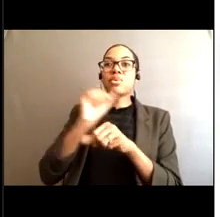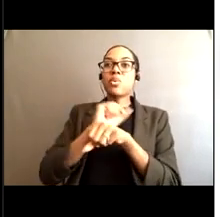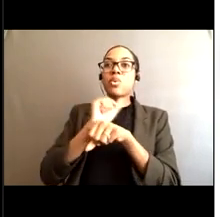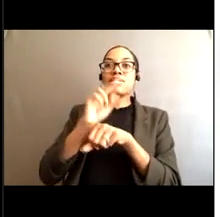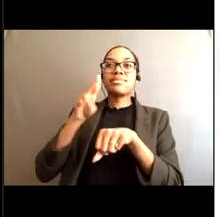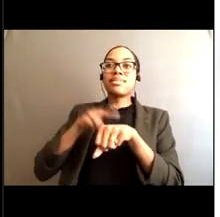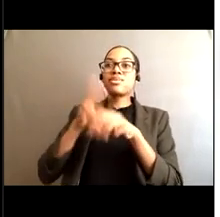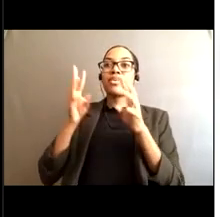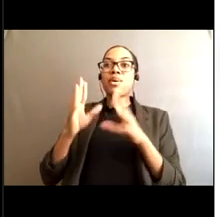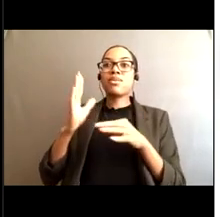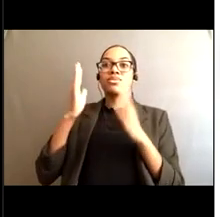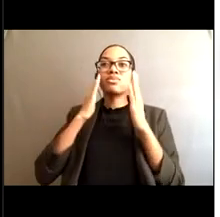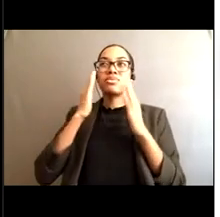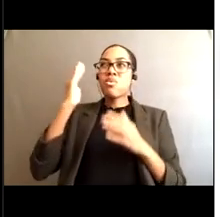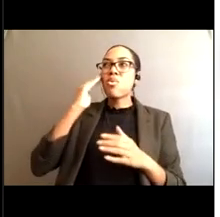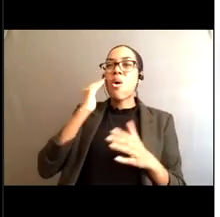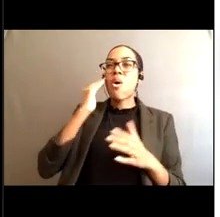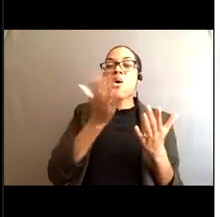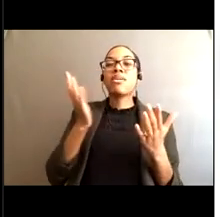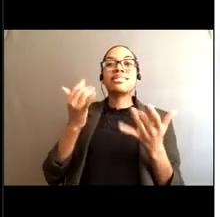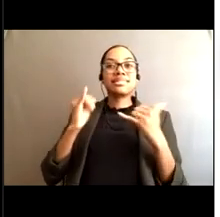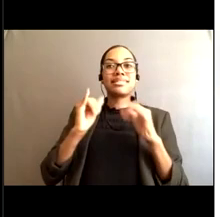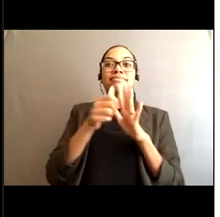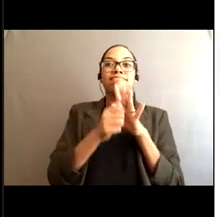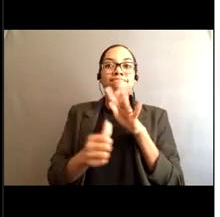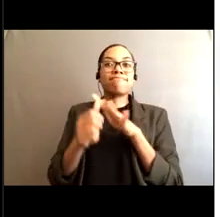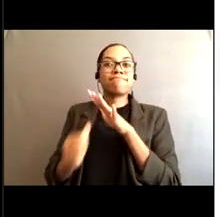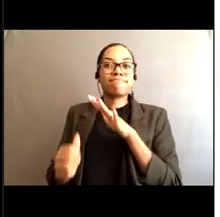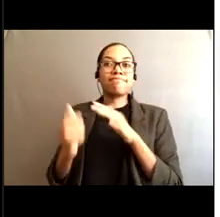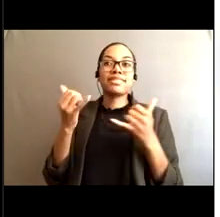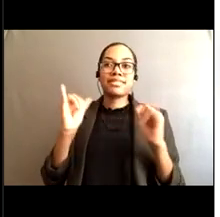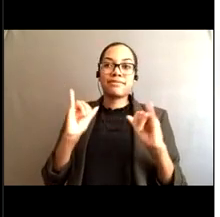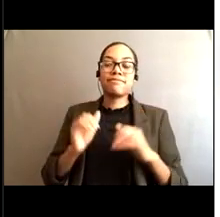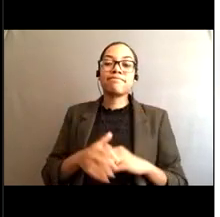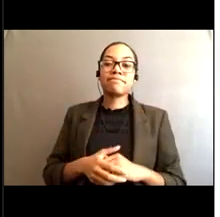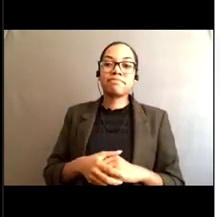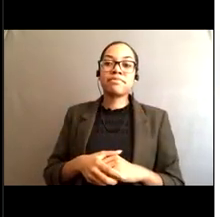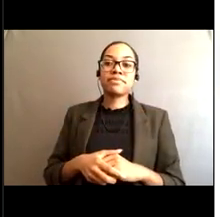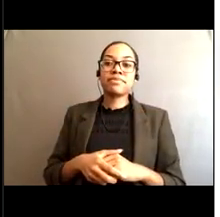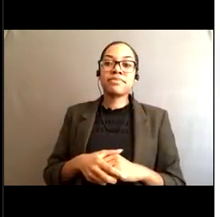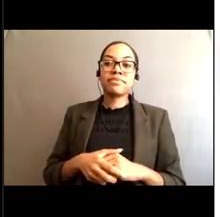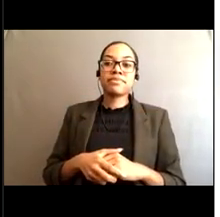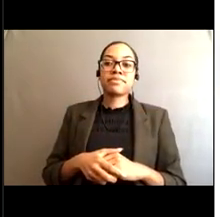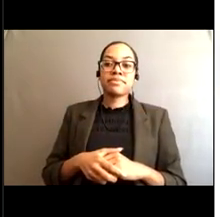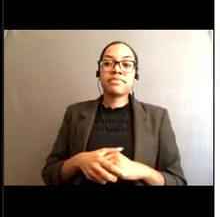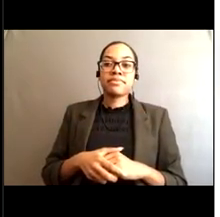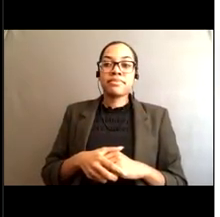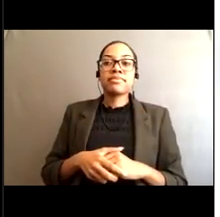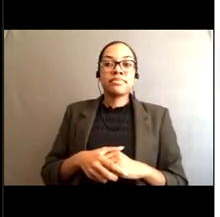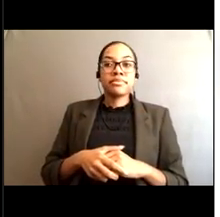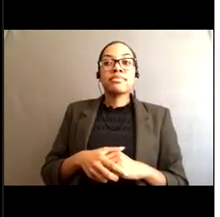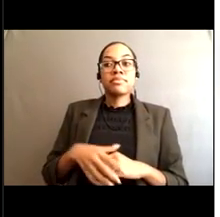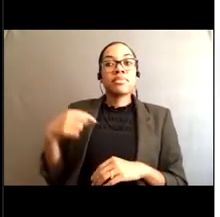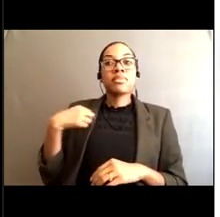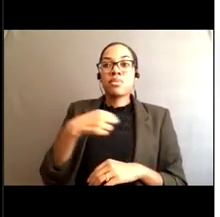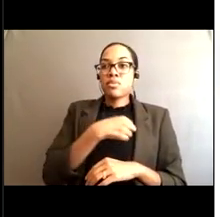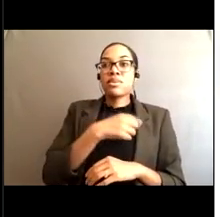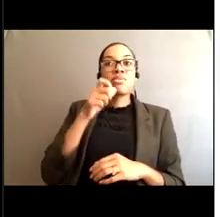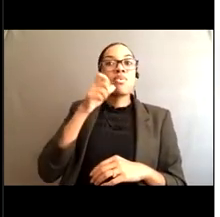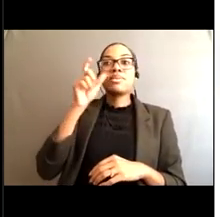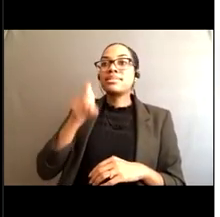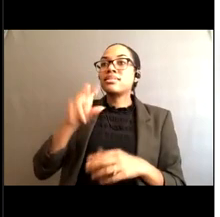example of how, you know, we don't need a storm to directly impact us to have devastating effects.